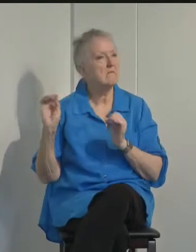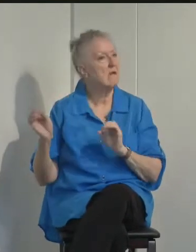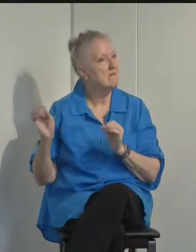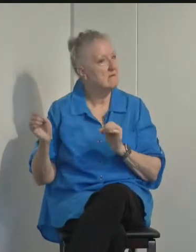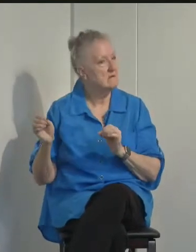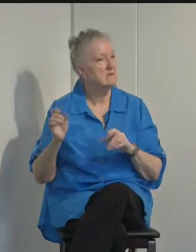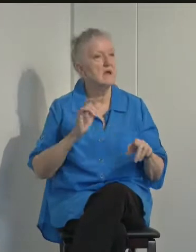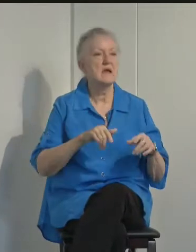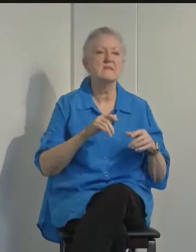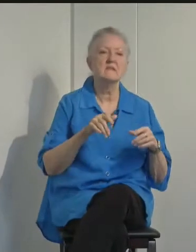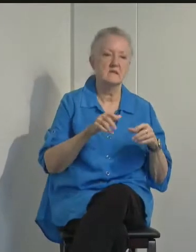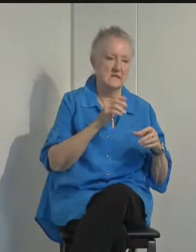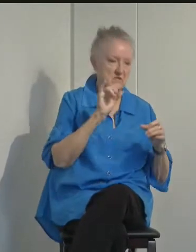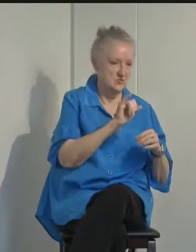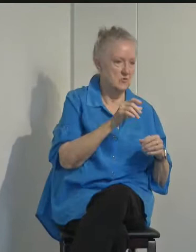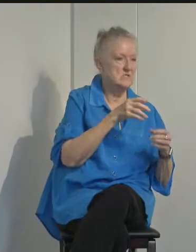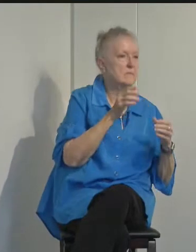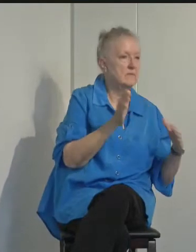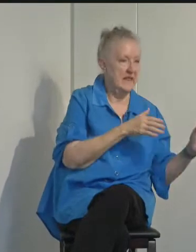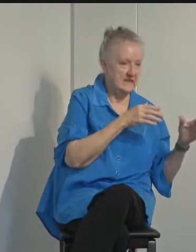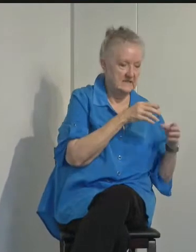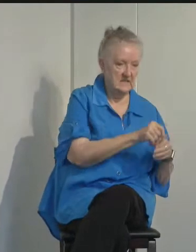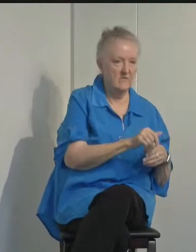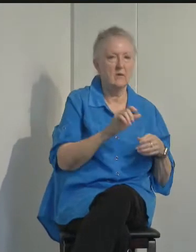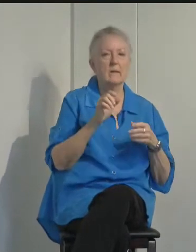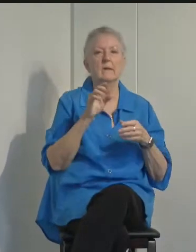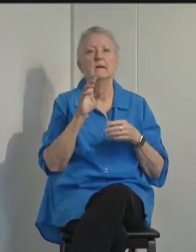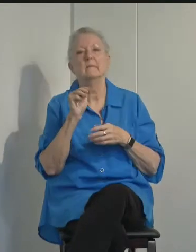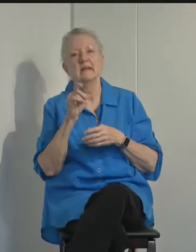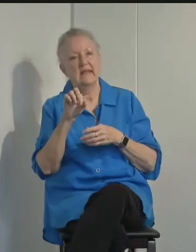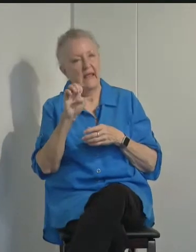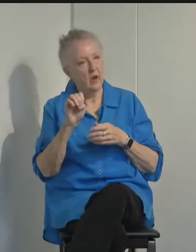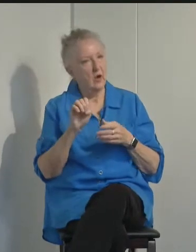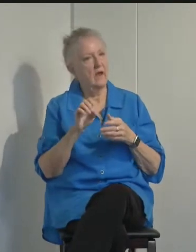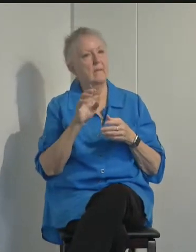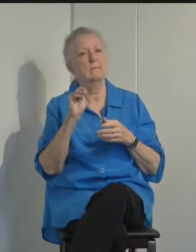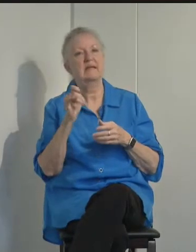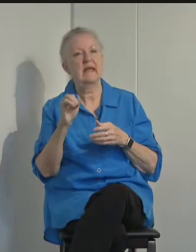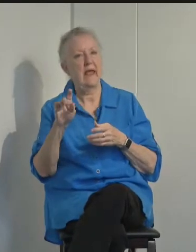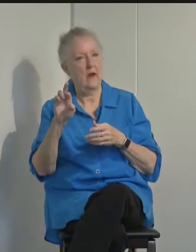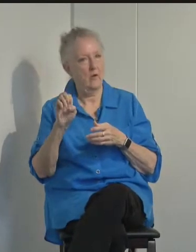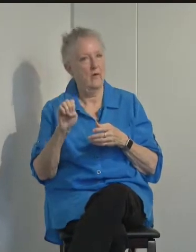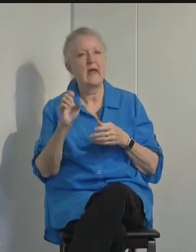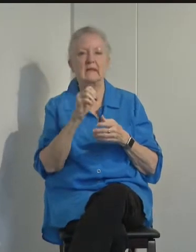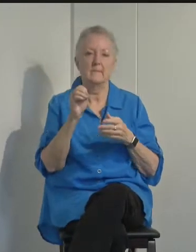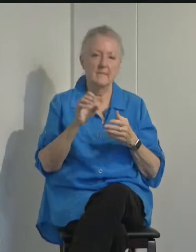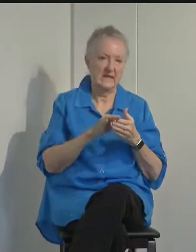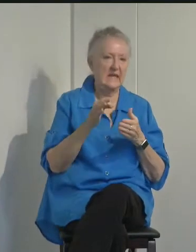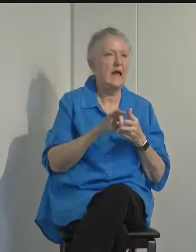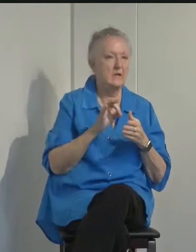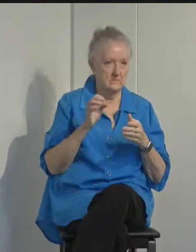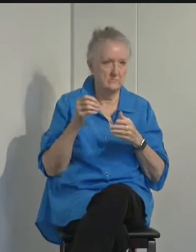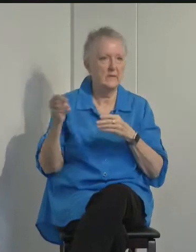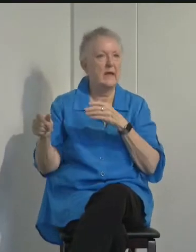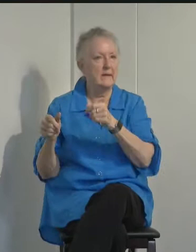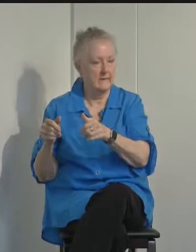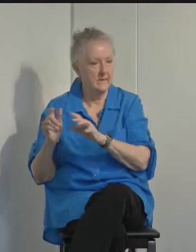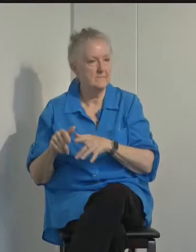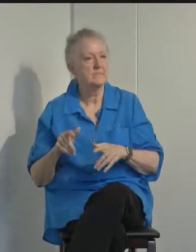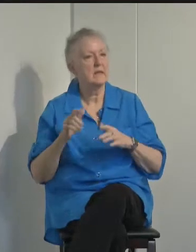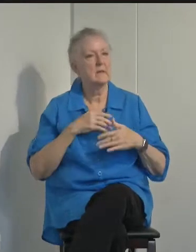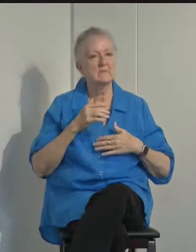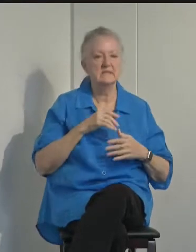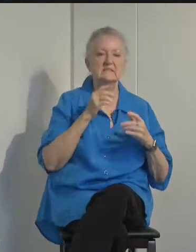most health insurance plans, Medicare, and Medi-Cal. For more information on the County's Seasonal Flu Program, please visit the Public Health